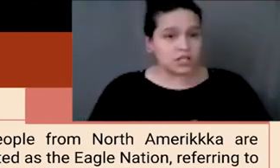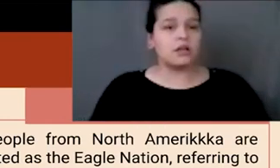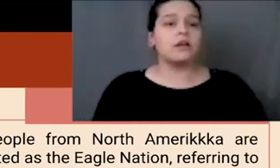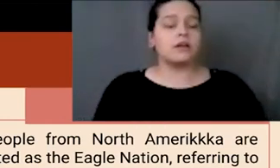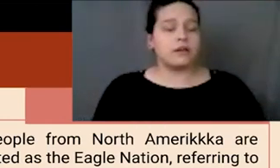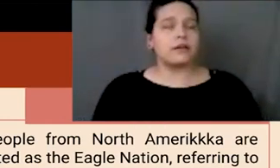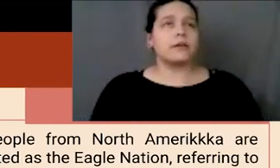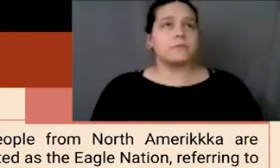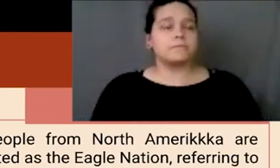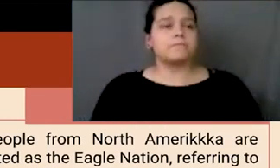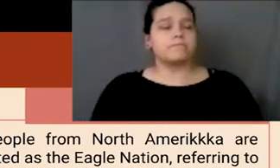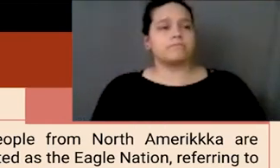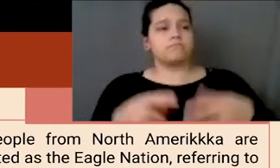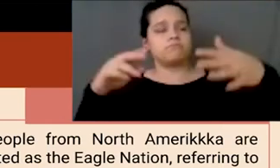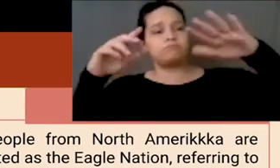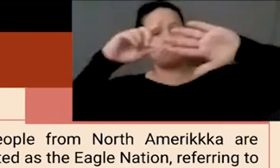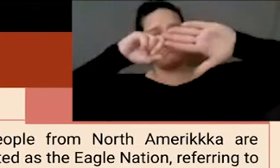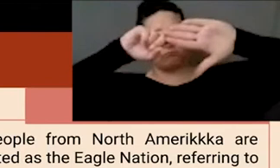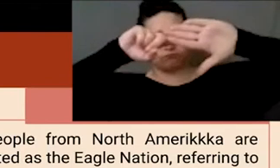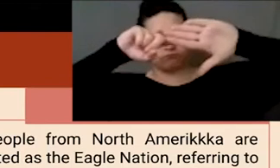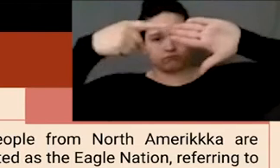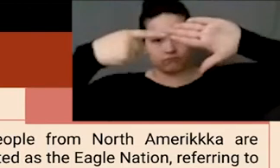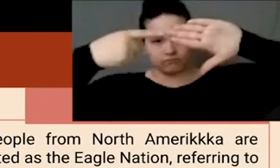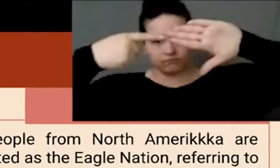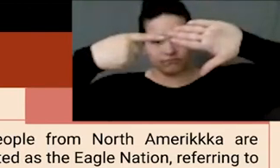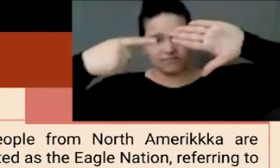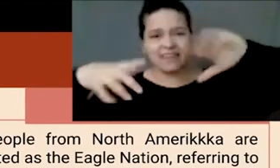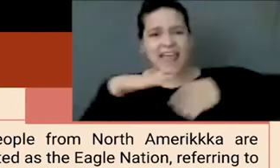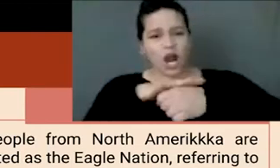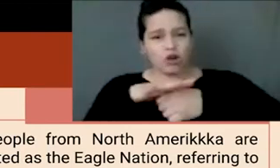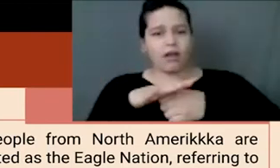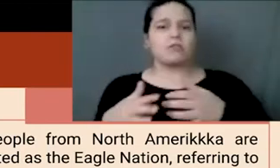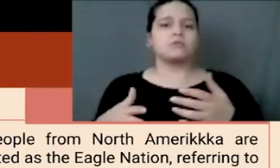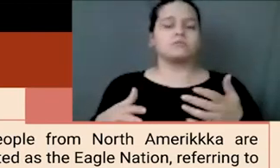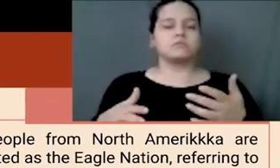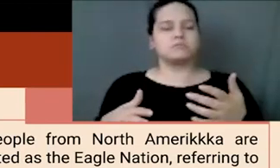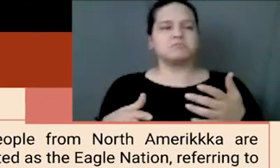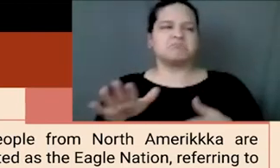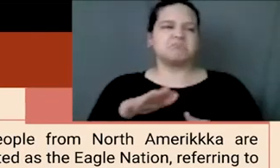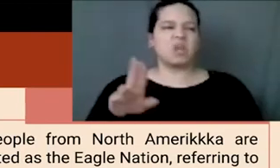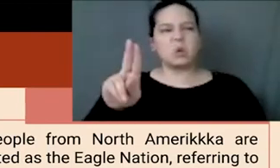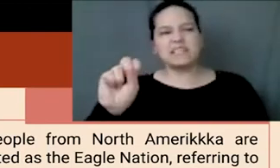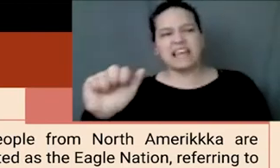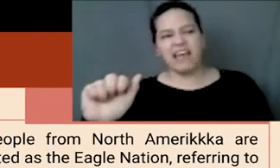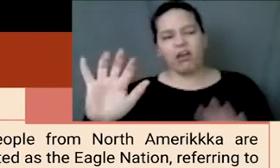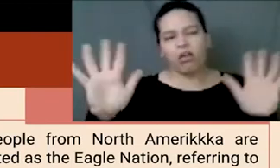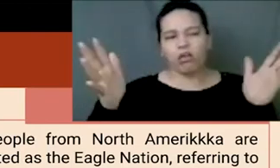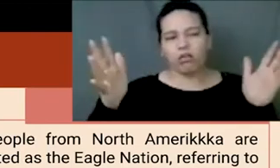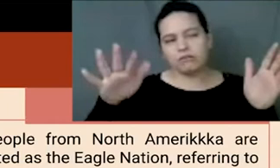this nation is comprised by the so-called USA and Canada.